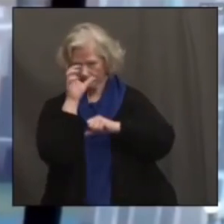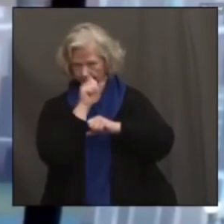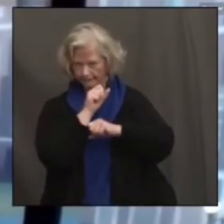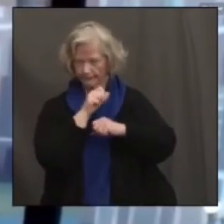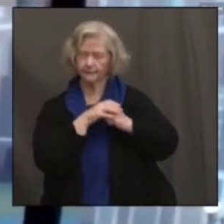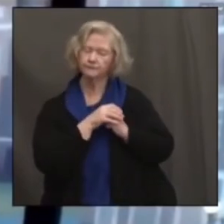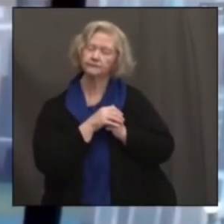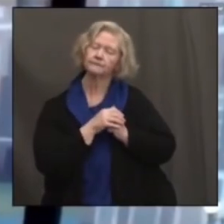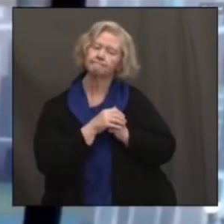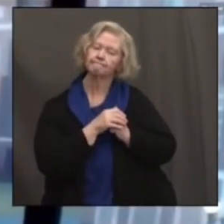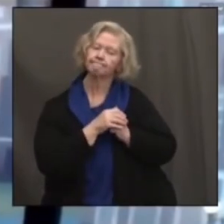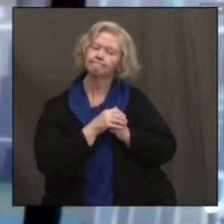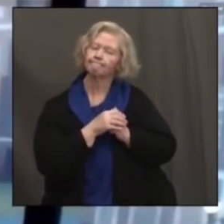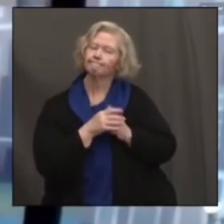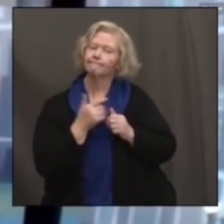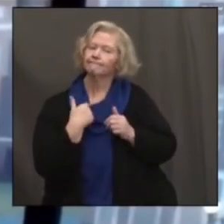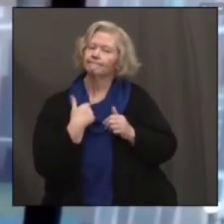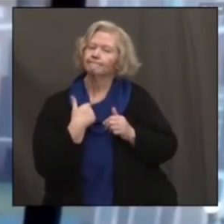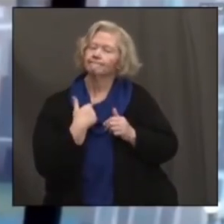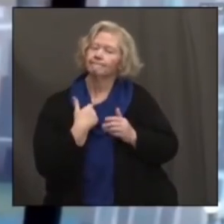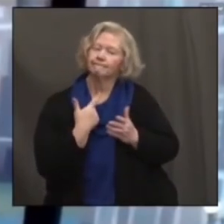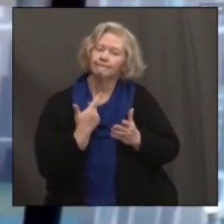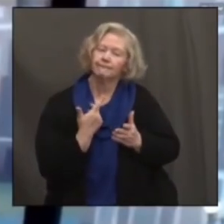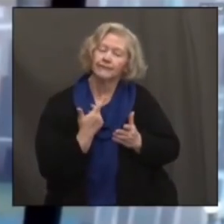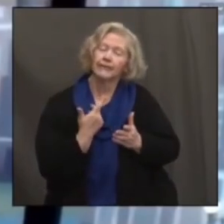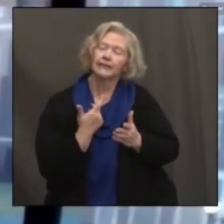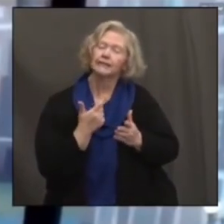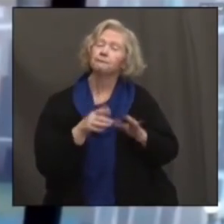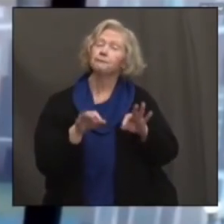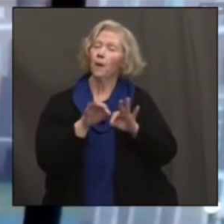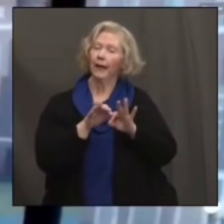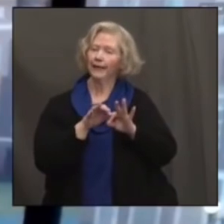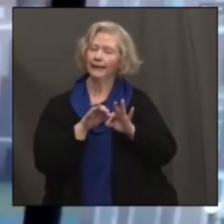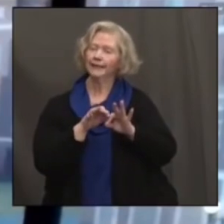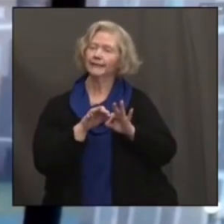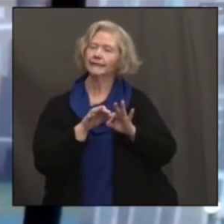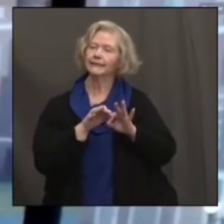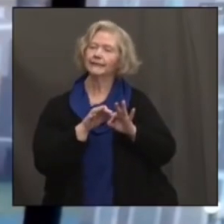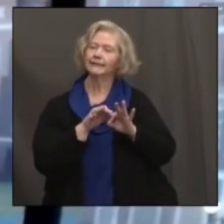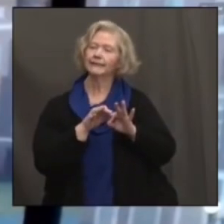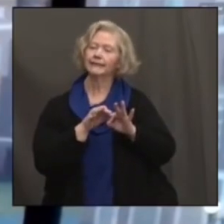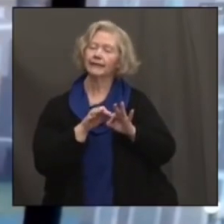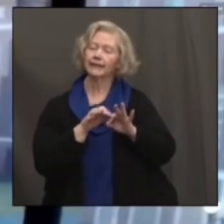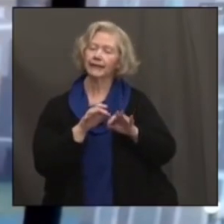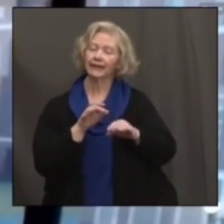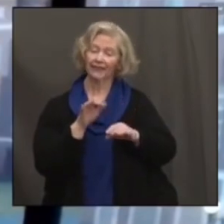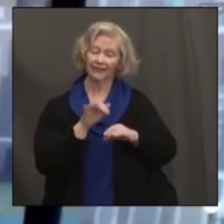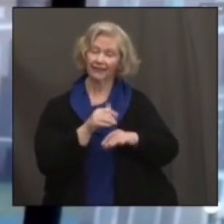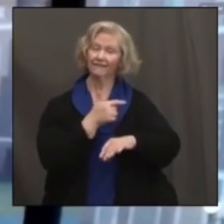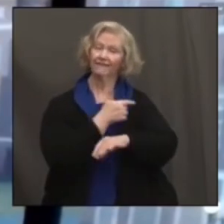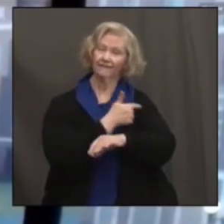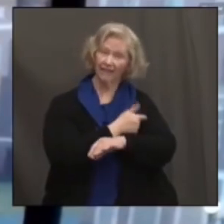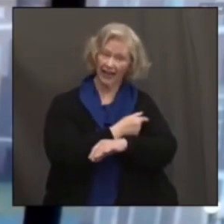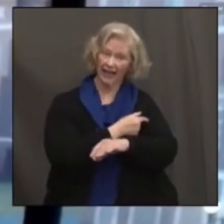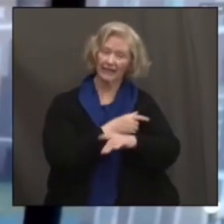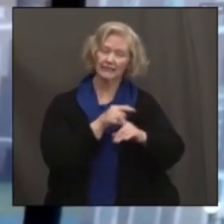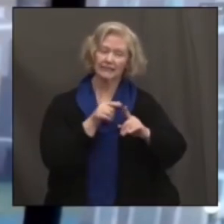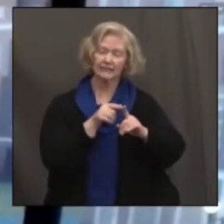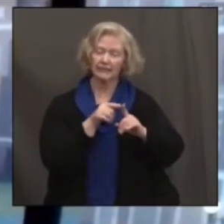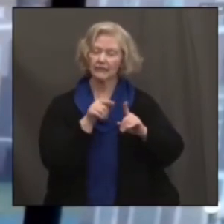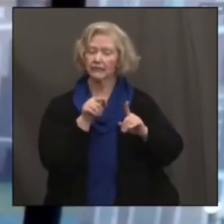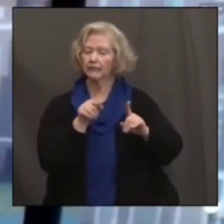And we don't have large amount. Well, first of all, the, you know, that's, you know, that vaccine escape mutants